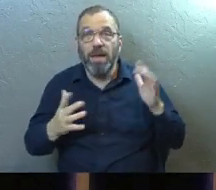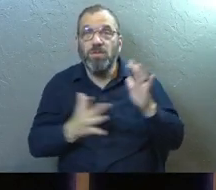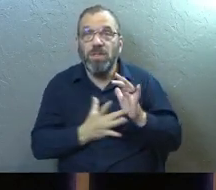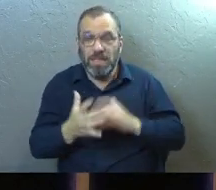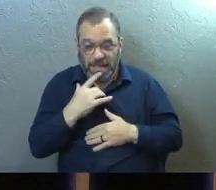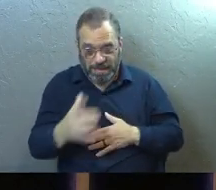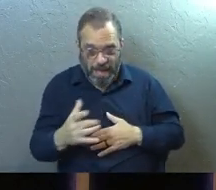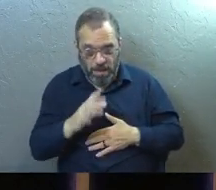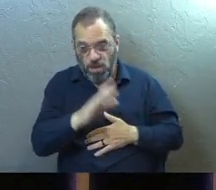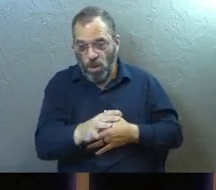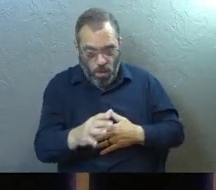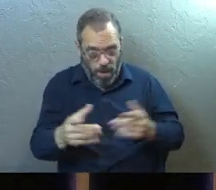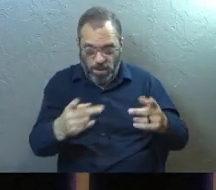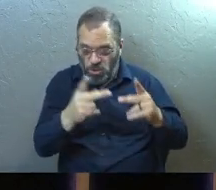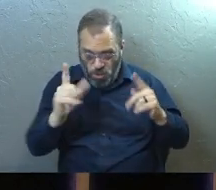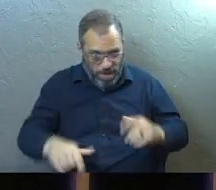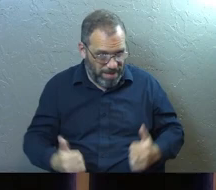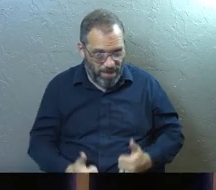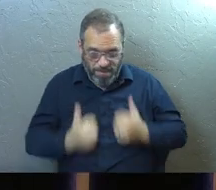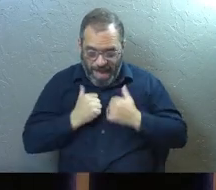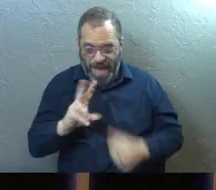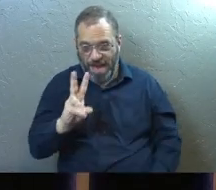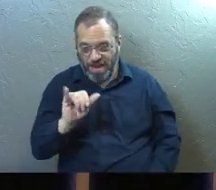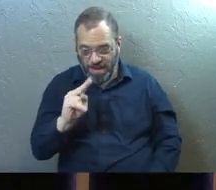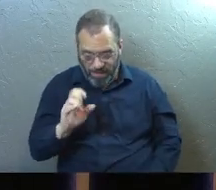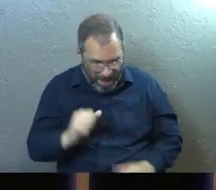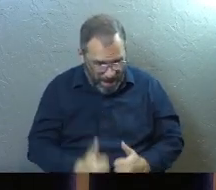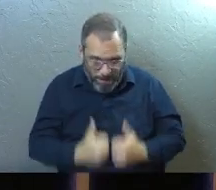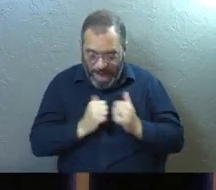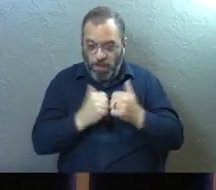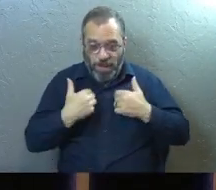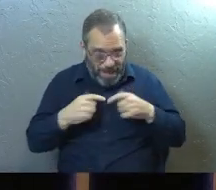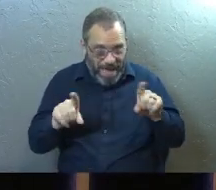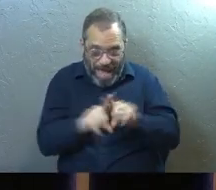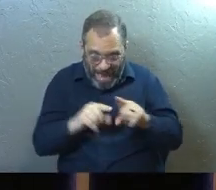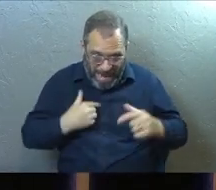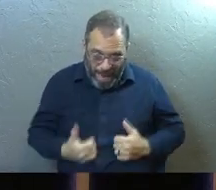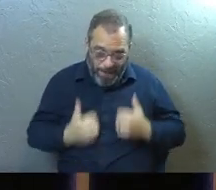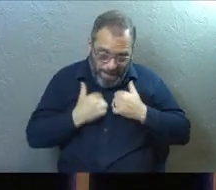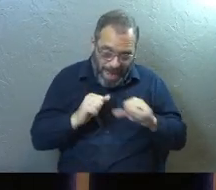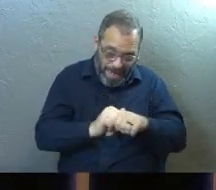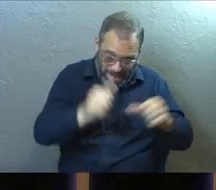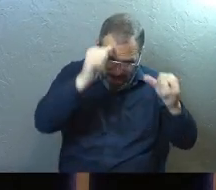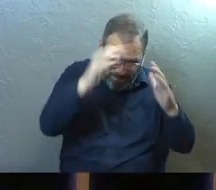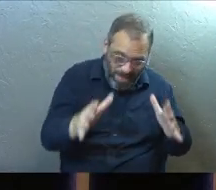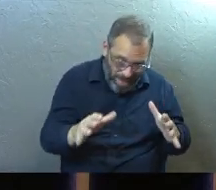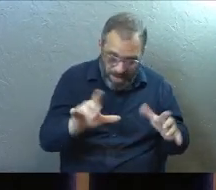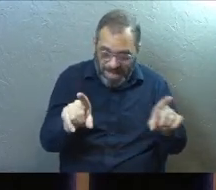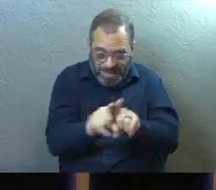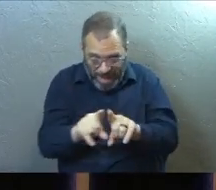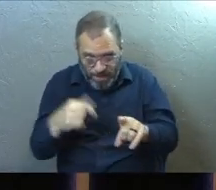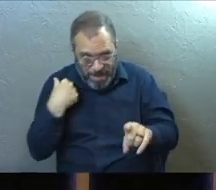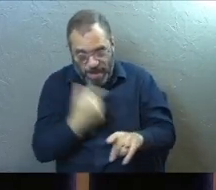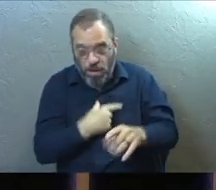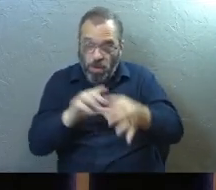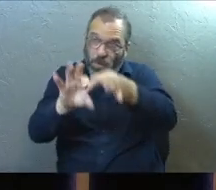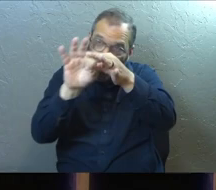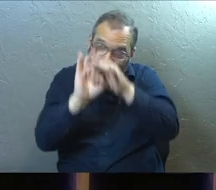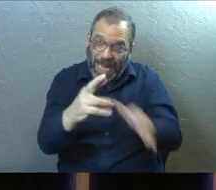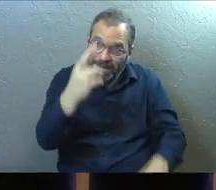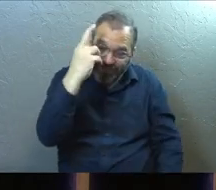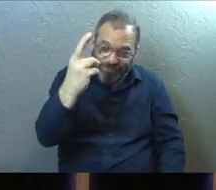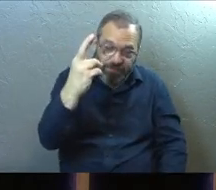Jesus said in another place says, you got to abide in the vine and you got to abide in me the same way that I abide in the father, the same way that we're tight,